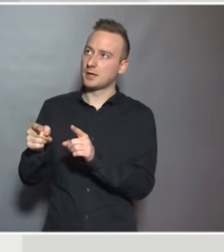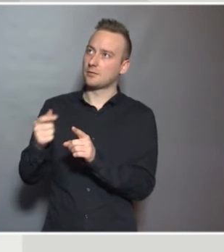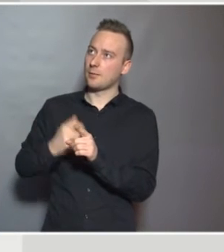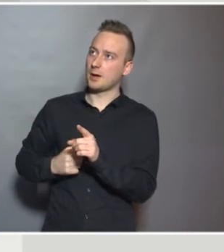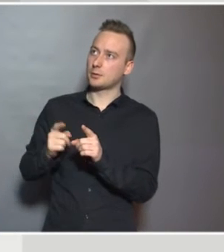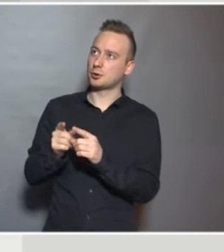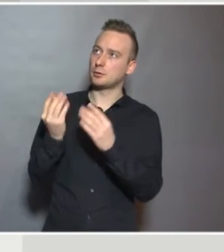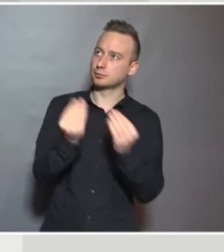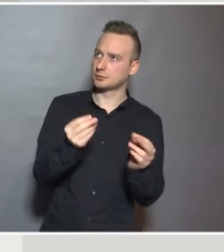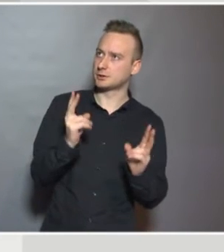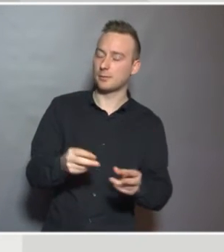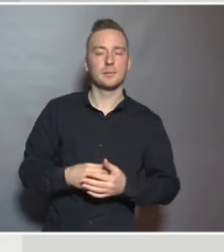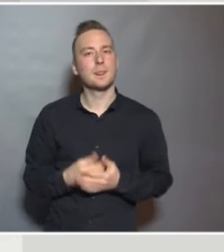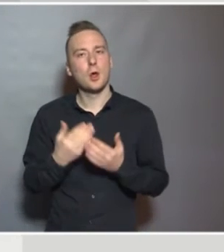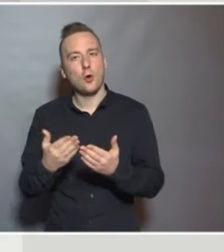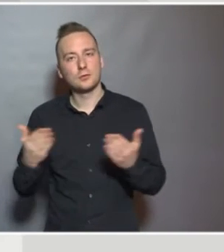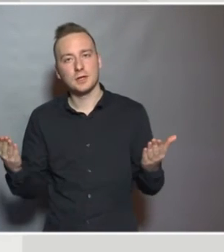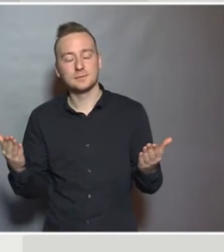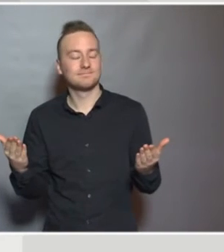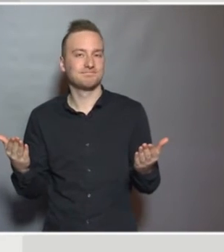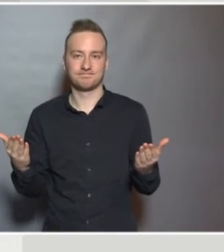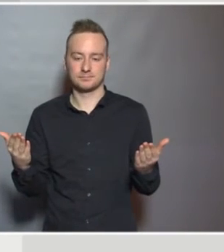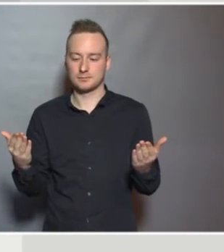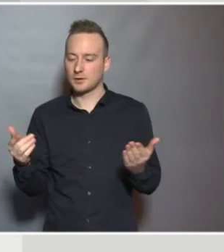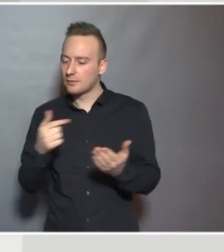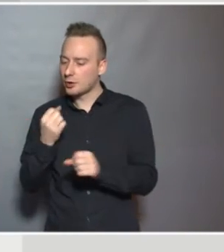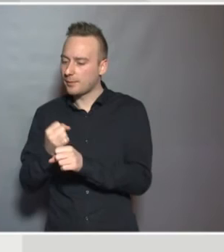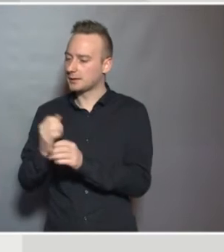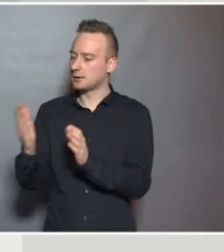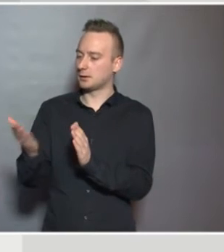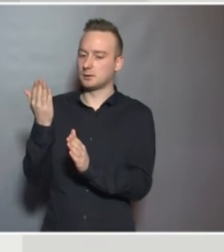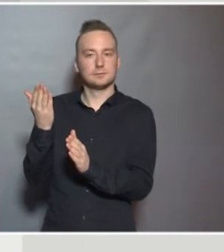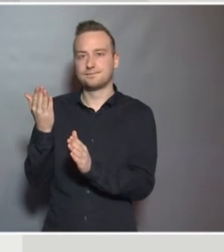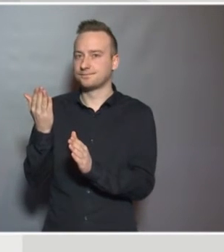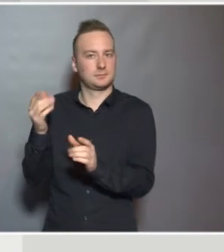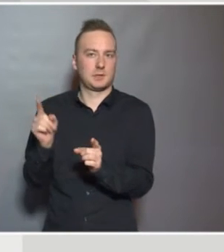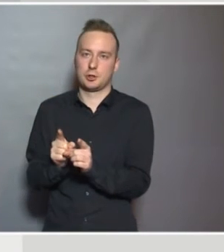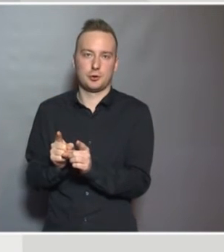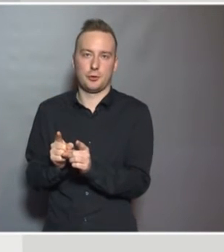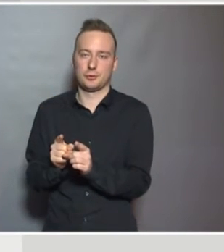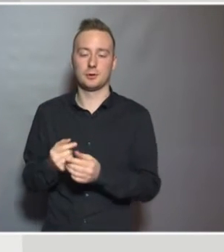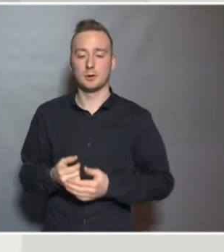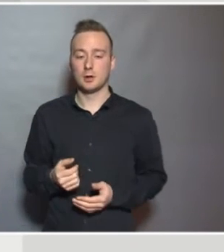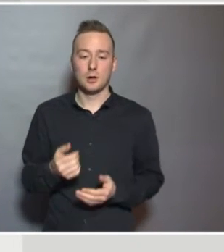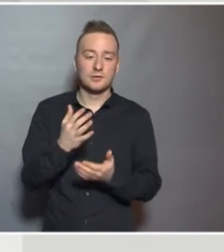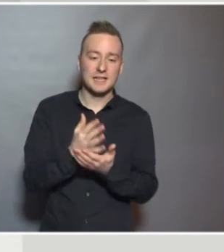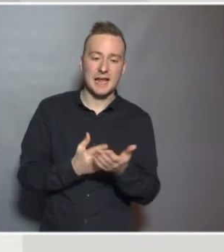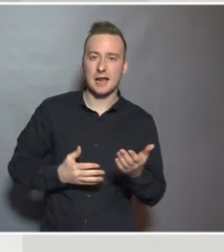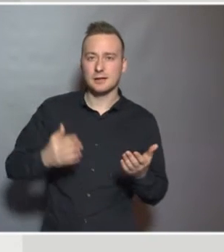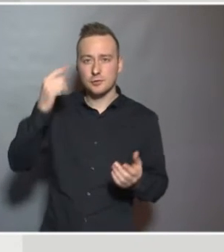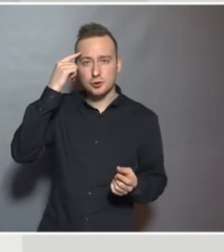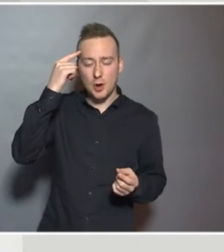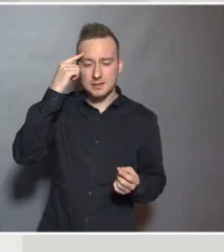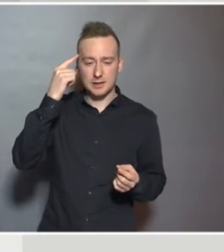you. But very often our work is showing that's not the case. And unless there are shared understandings, there can be